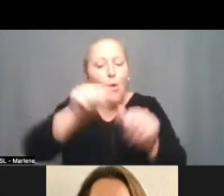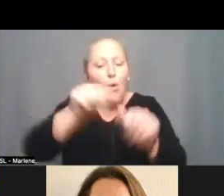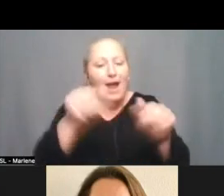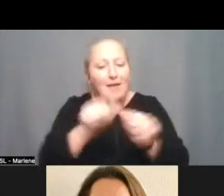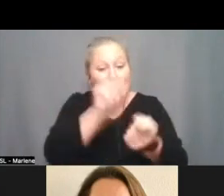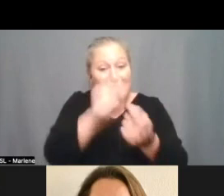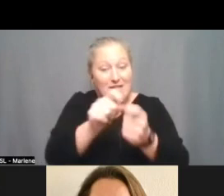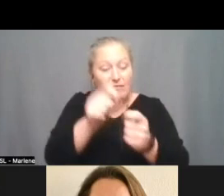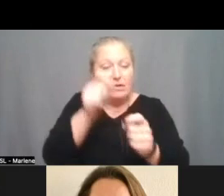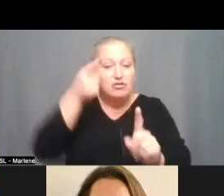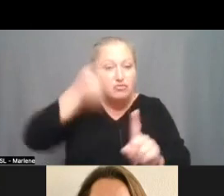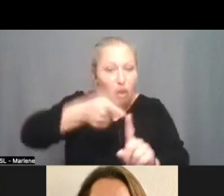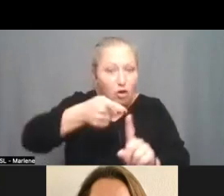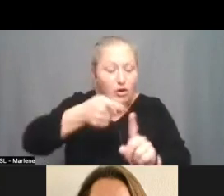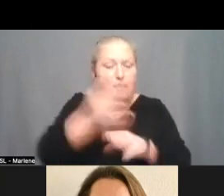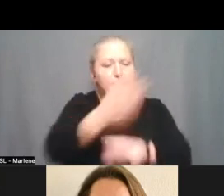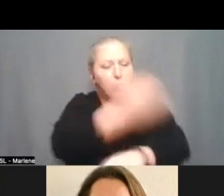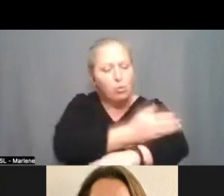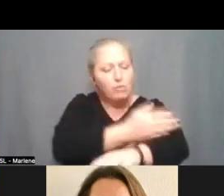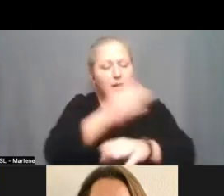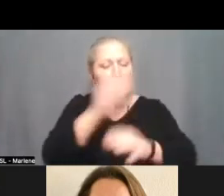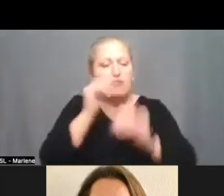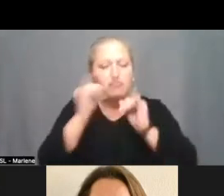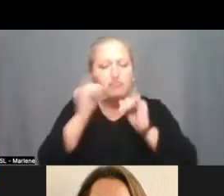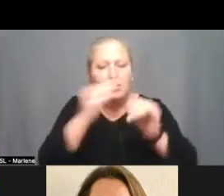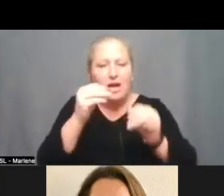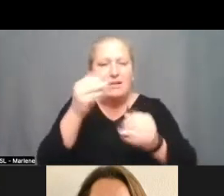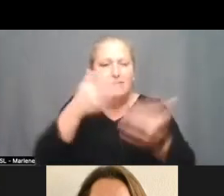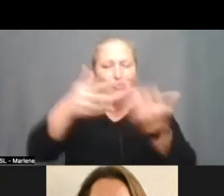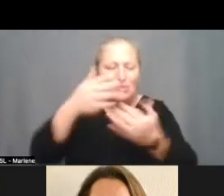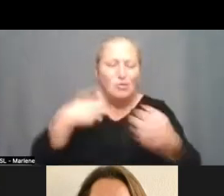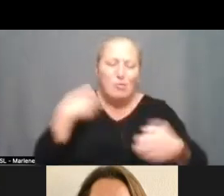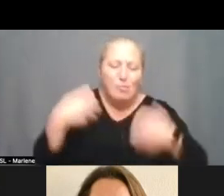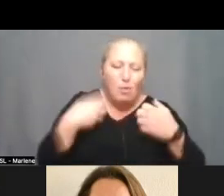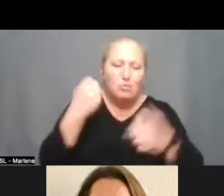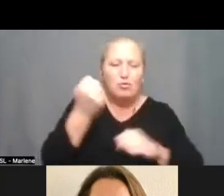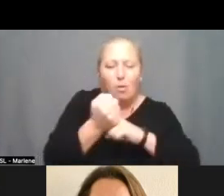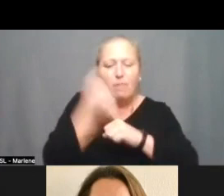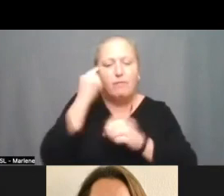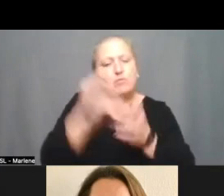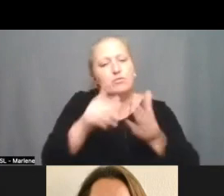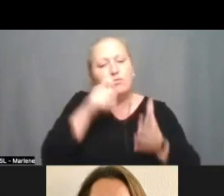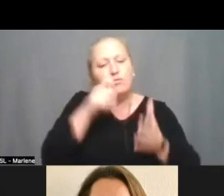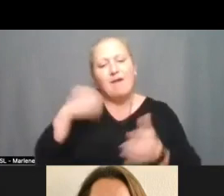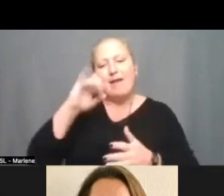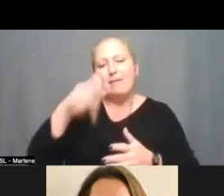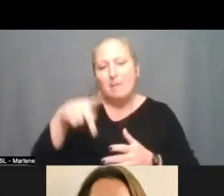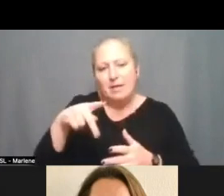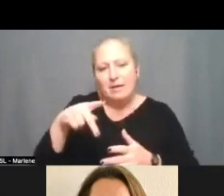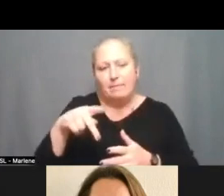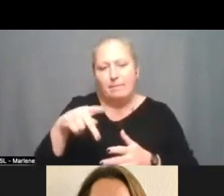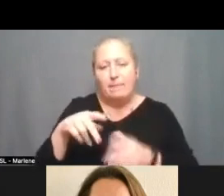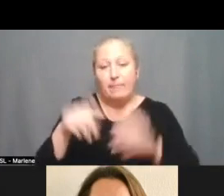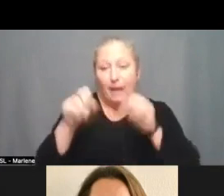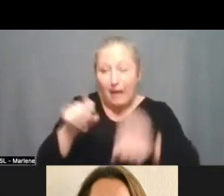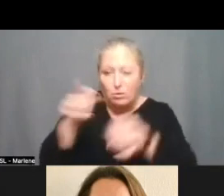improvement of instruction and social emotional supports and things like that for students with ieps okay and can you define students with